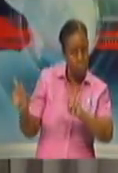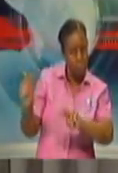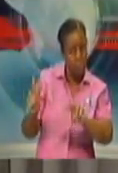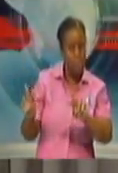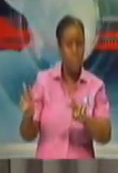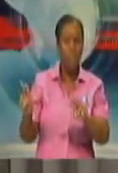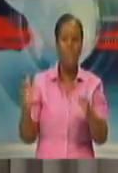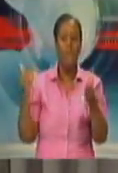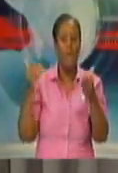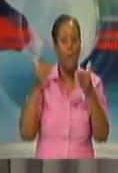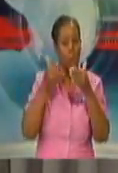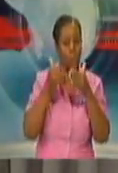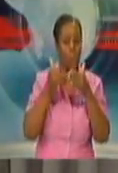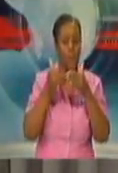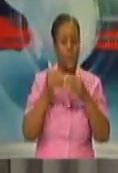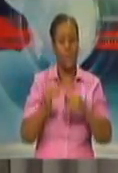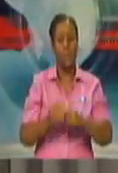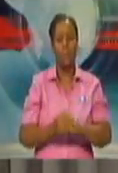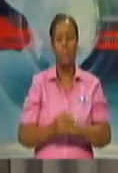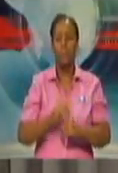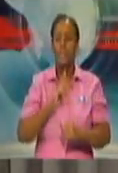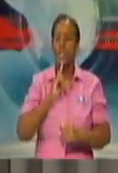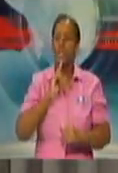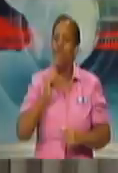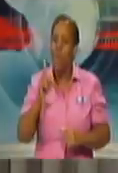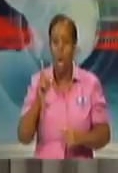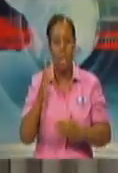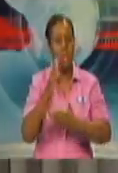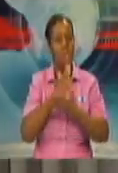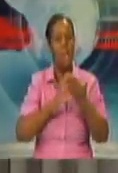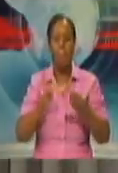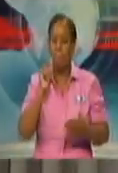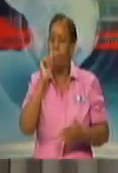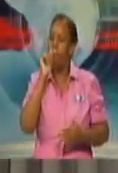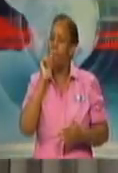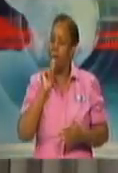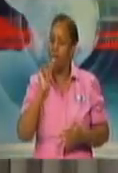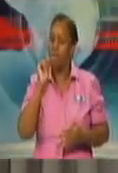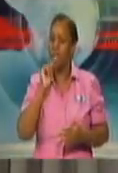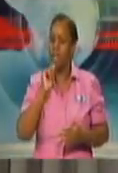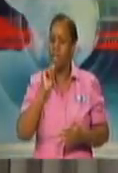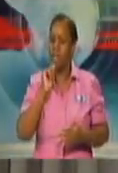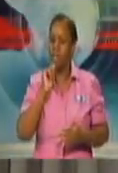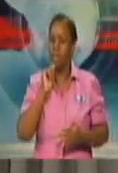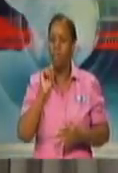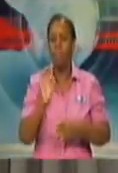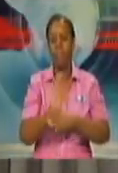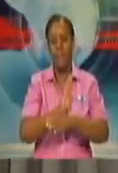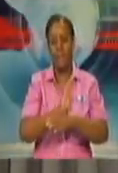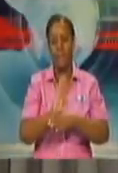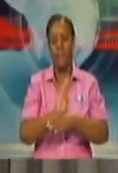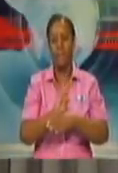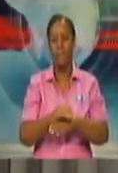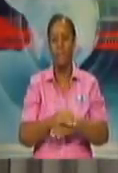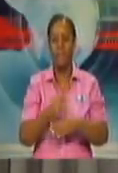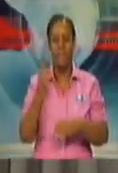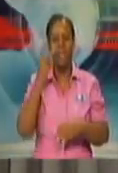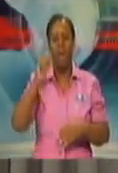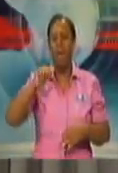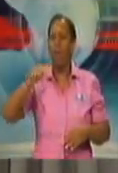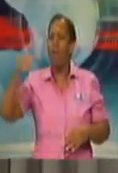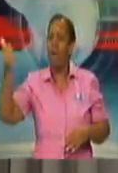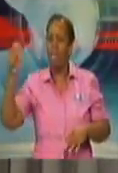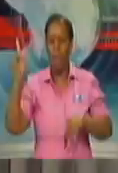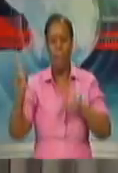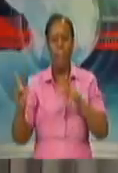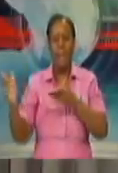of the private sector have had to look at alternative supply chains, so that we may not, and therein we would have had